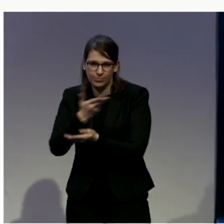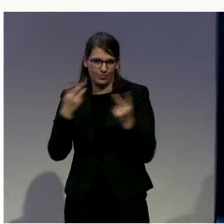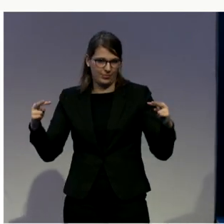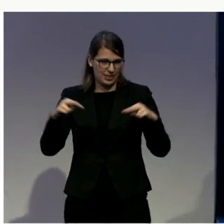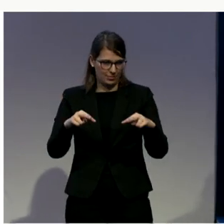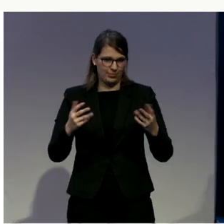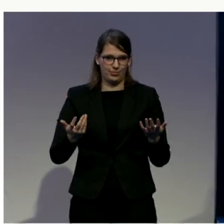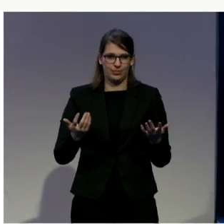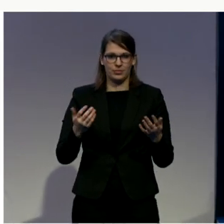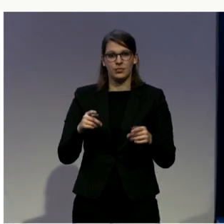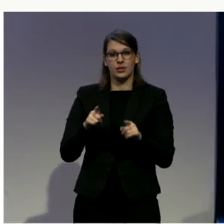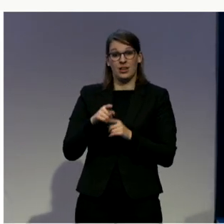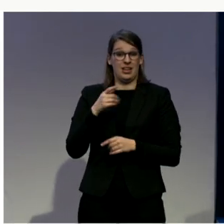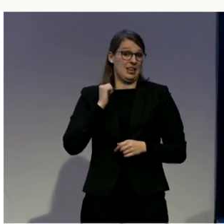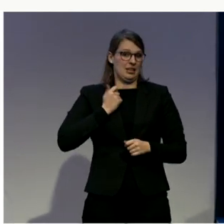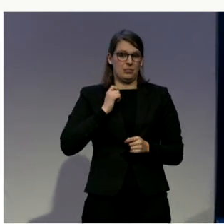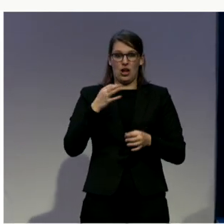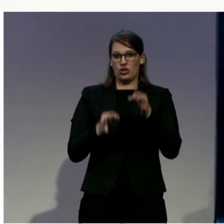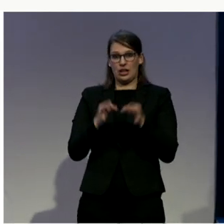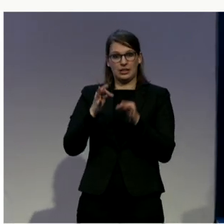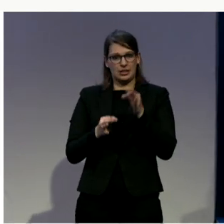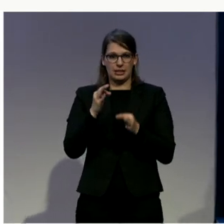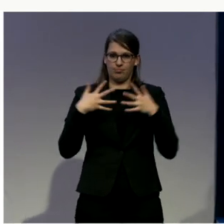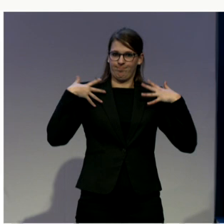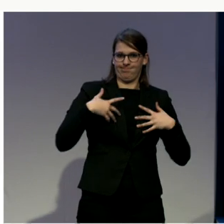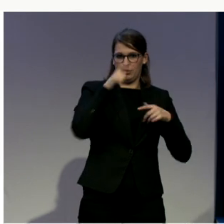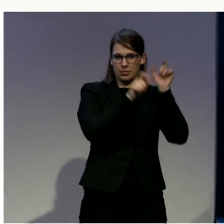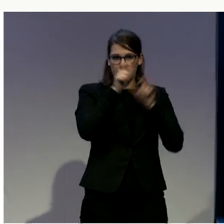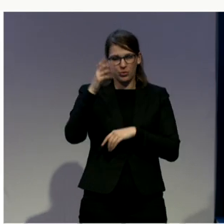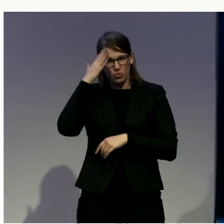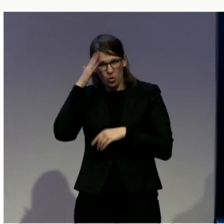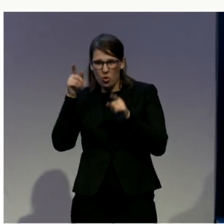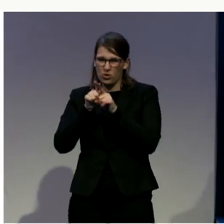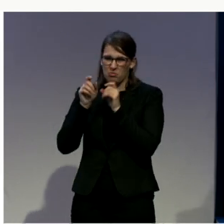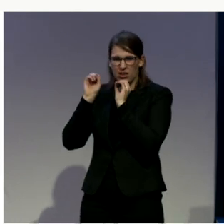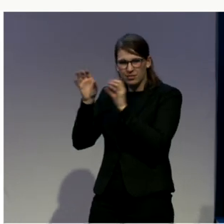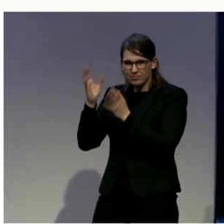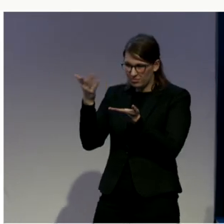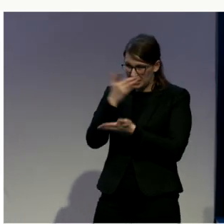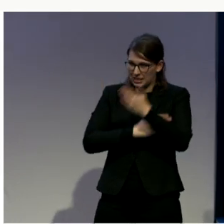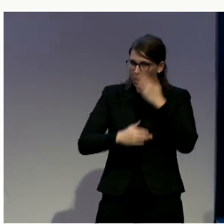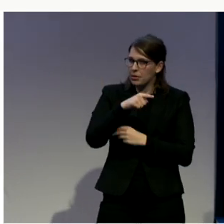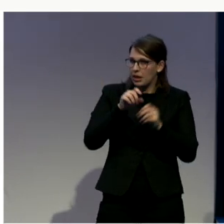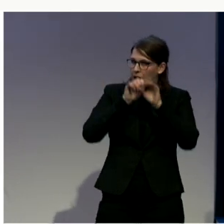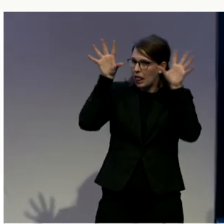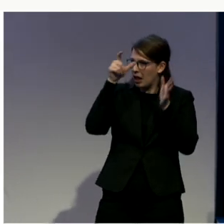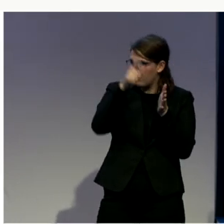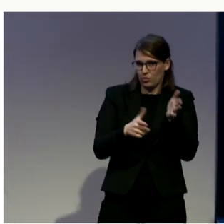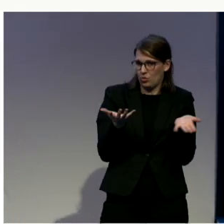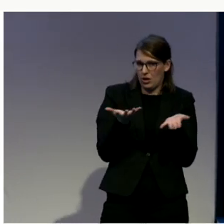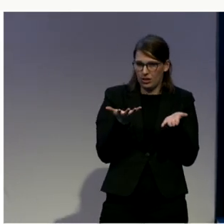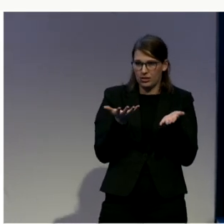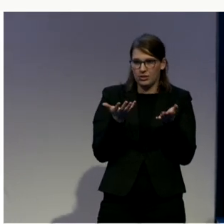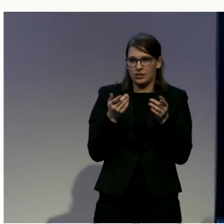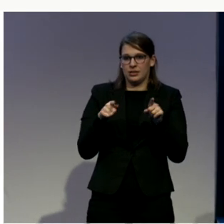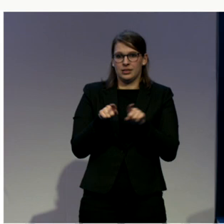really start to understand what is disability, and what does it really mean, and what it doesn't mean, and that